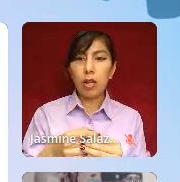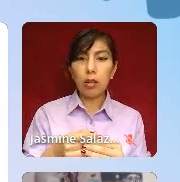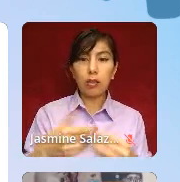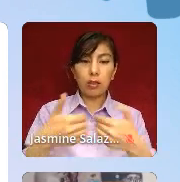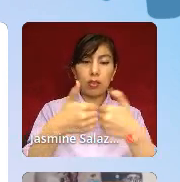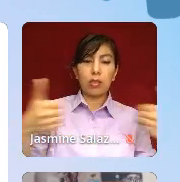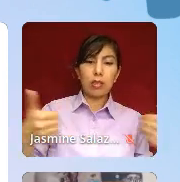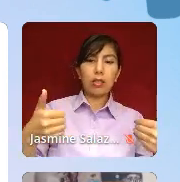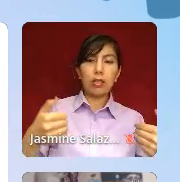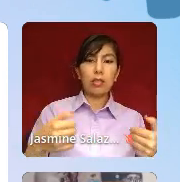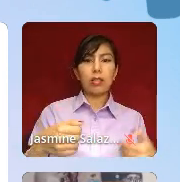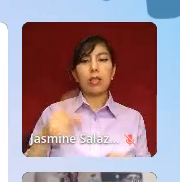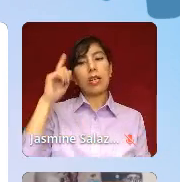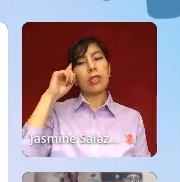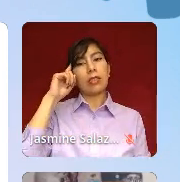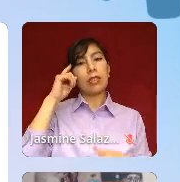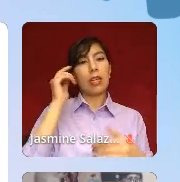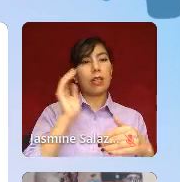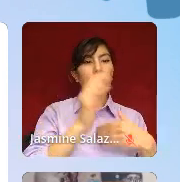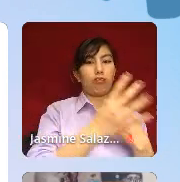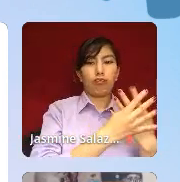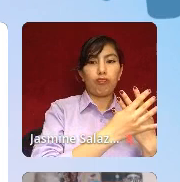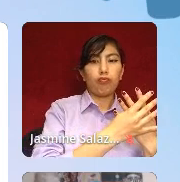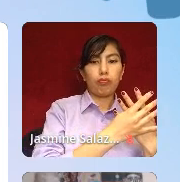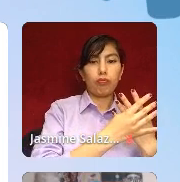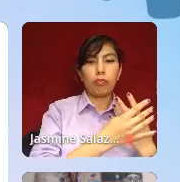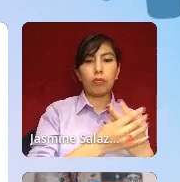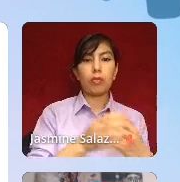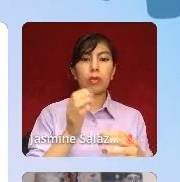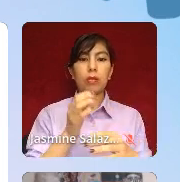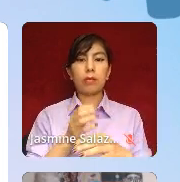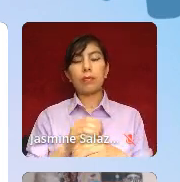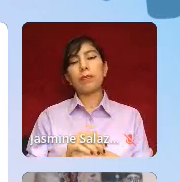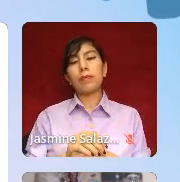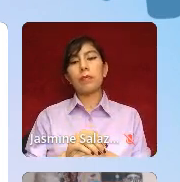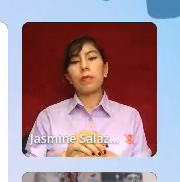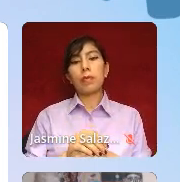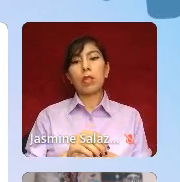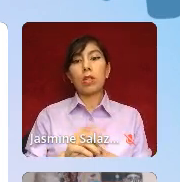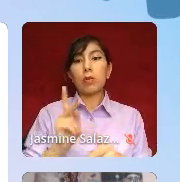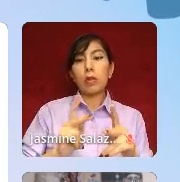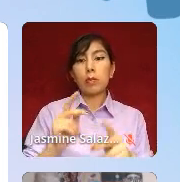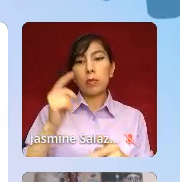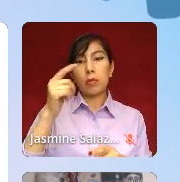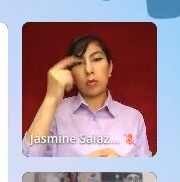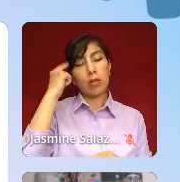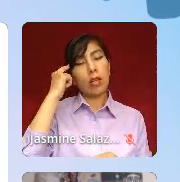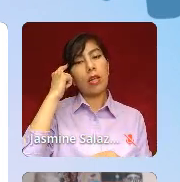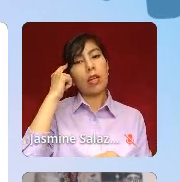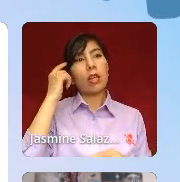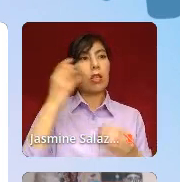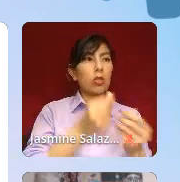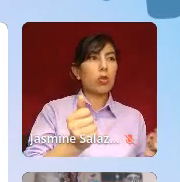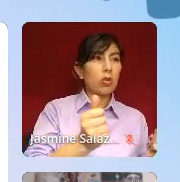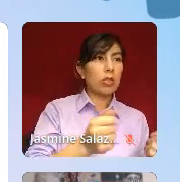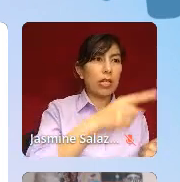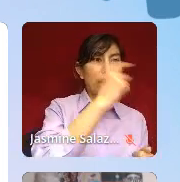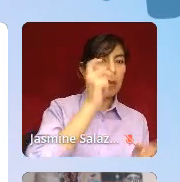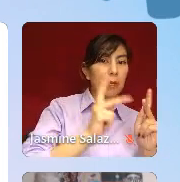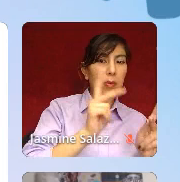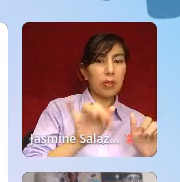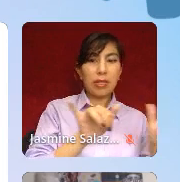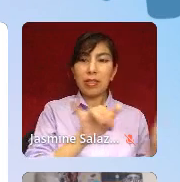At the end of the 19th century and into the 20th century, mental health experts believed that treating Blacks and whites in the same psychiatric facilities